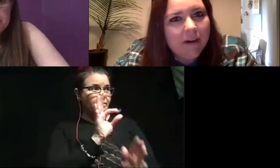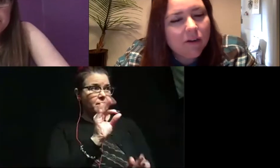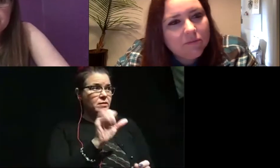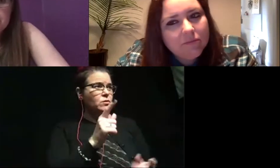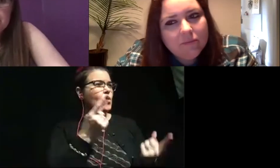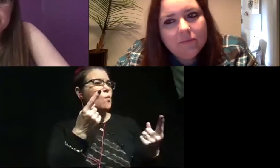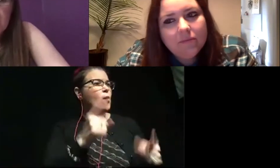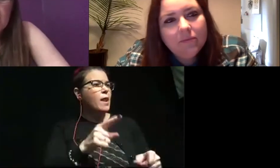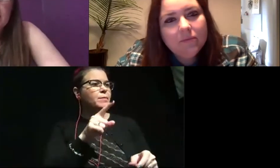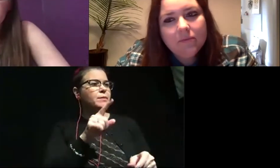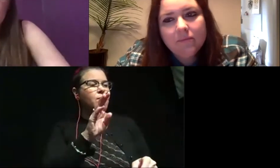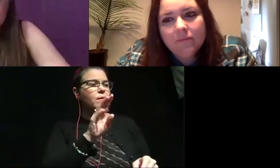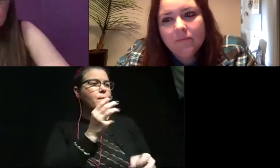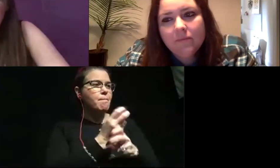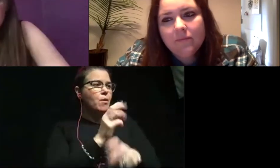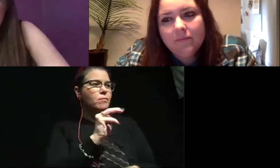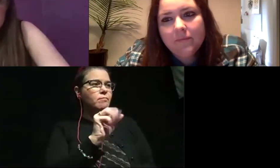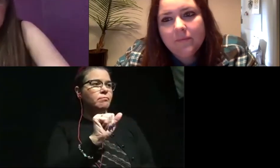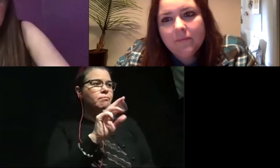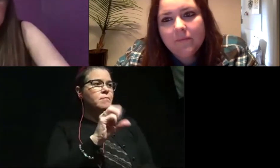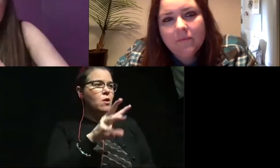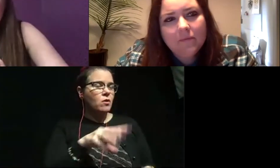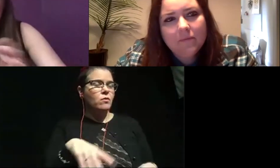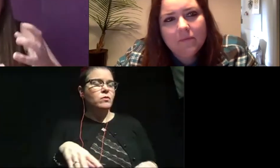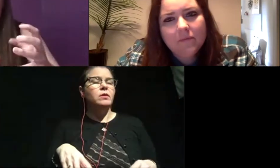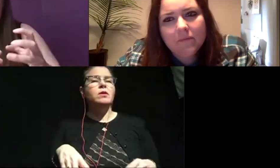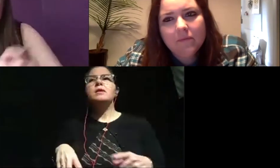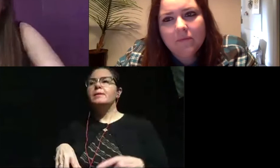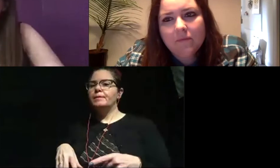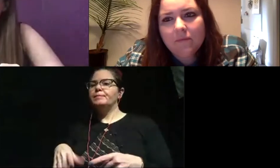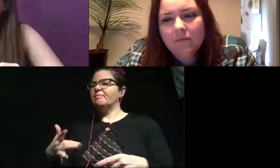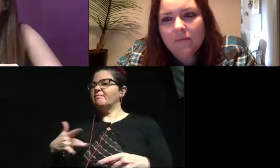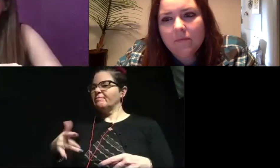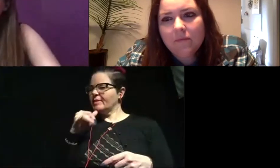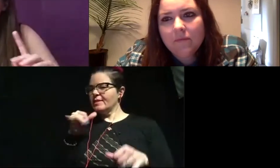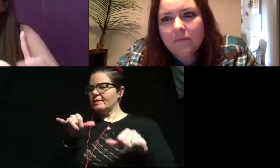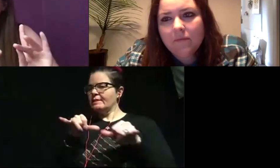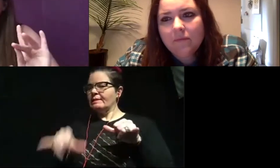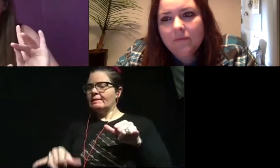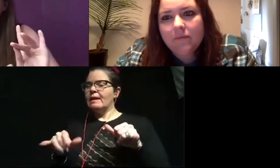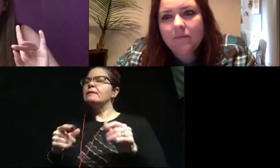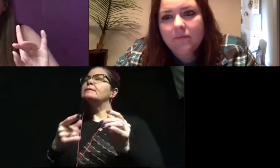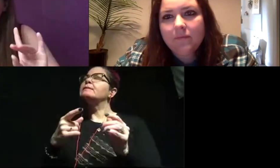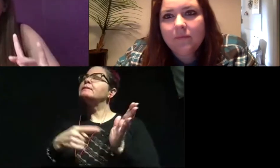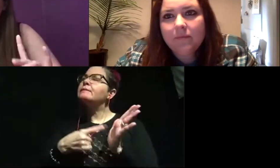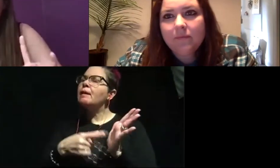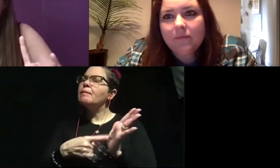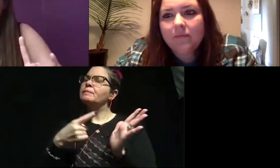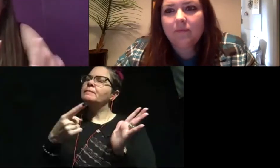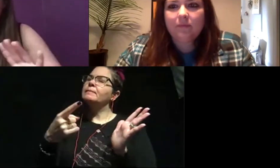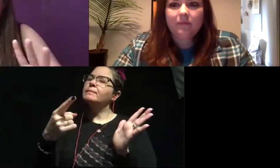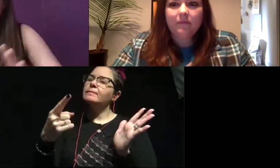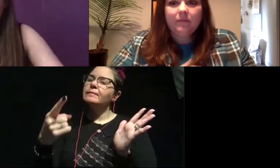the bone marrow? It usually doesn't exist. It doesn't stay. Sometimes there have been some, some